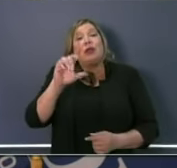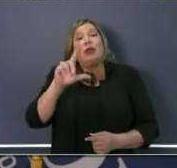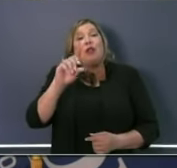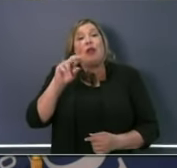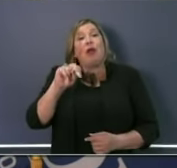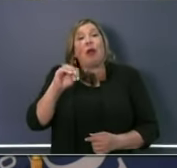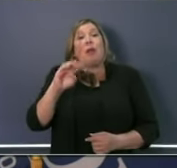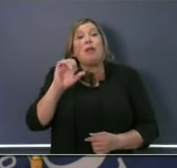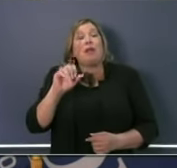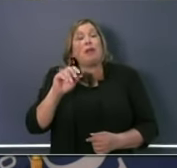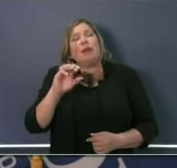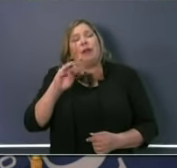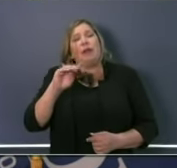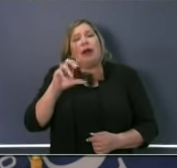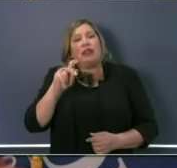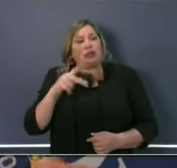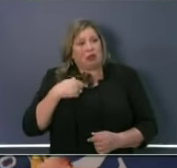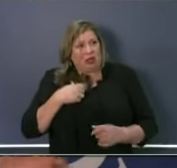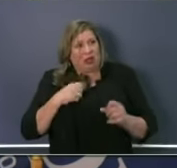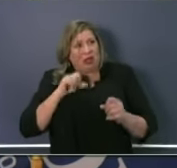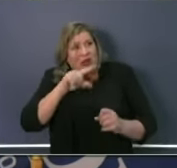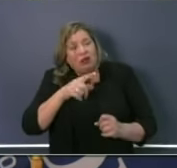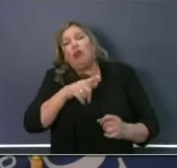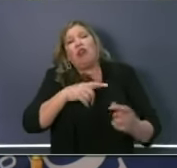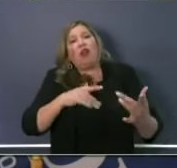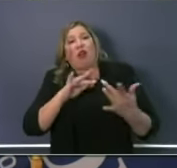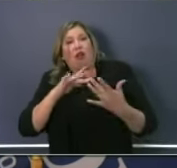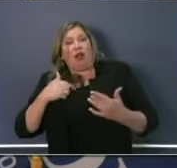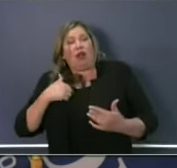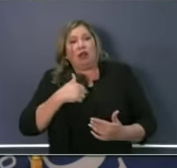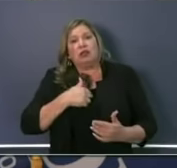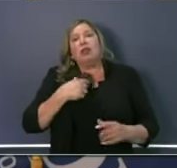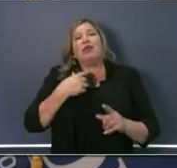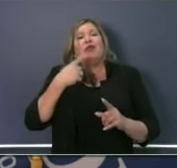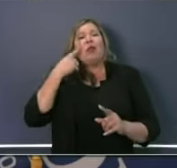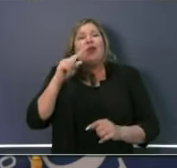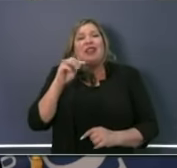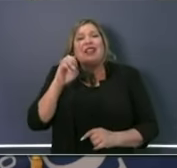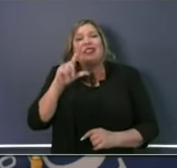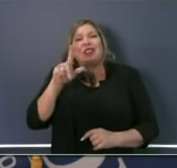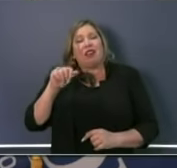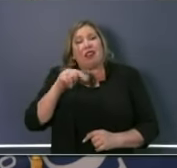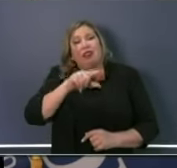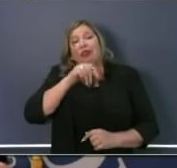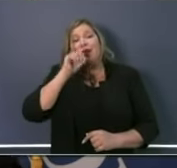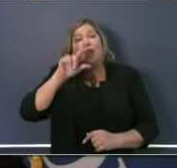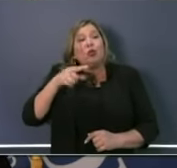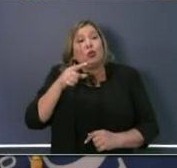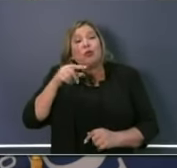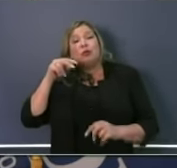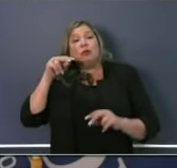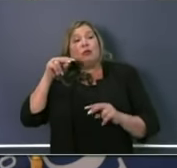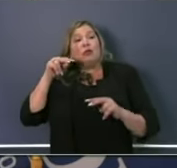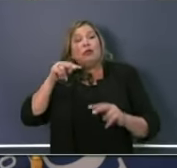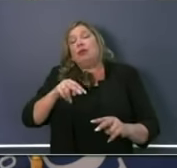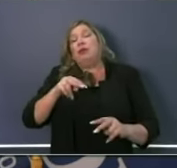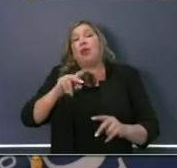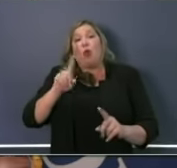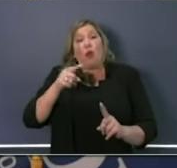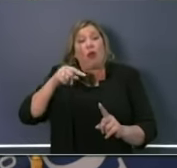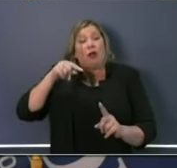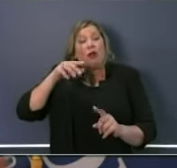not just for Tesla, but SpaceX. I know other people have been calling him all across the country. He's not just looking, I don't want to speak out of school,